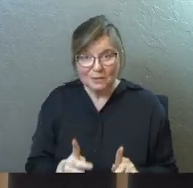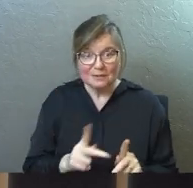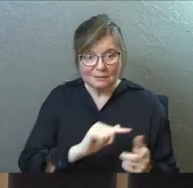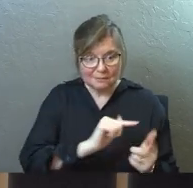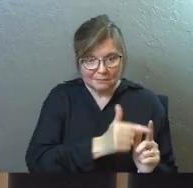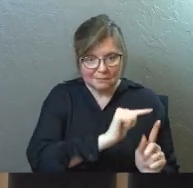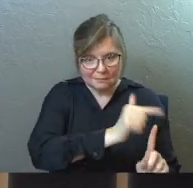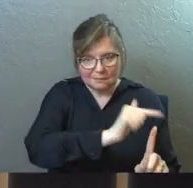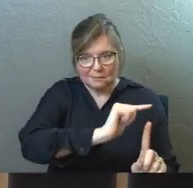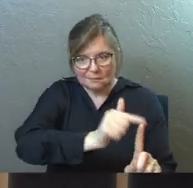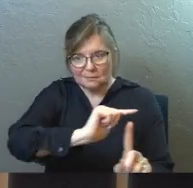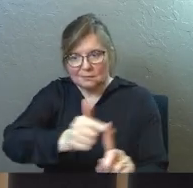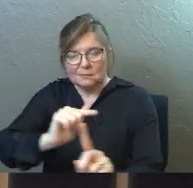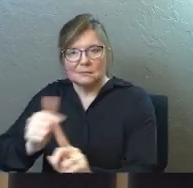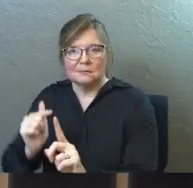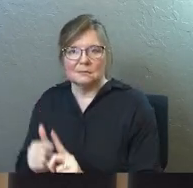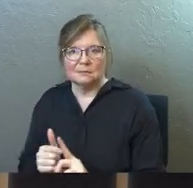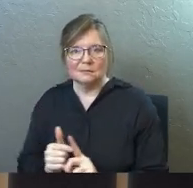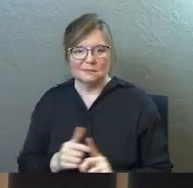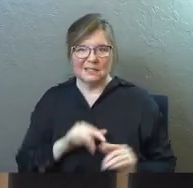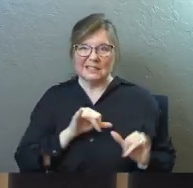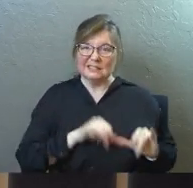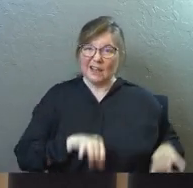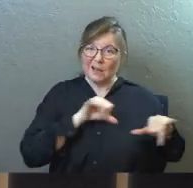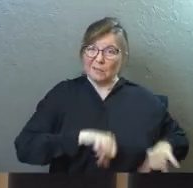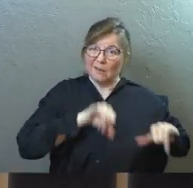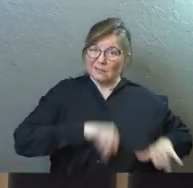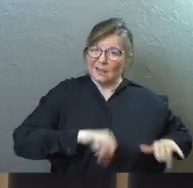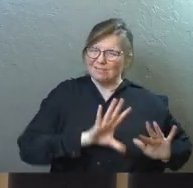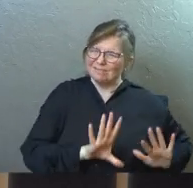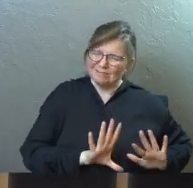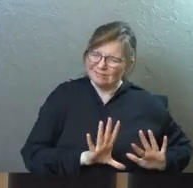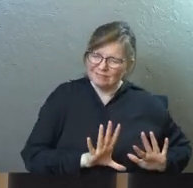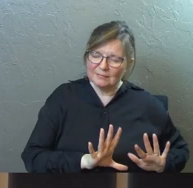a time. That's part of what we're called to do.